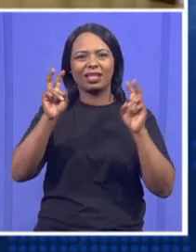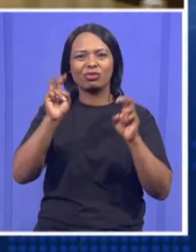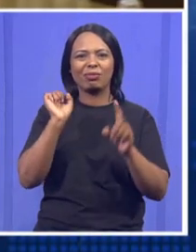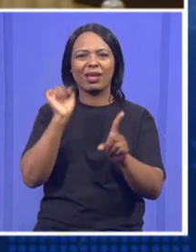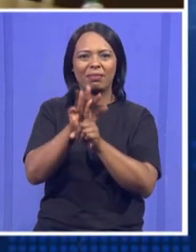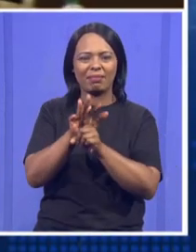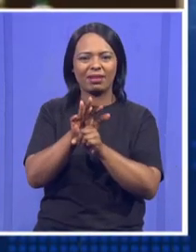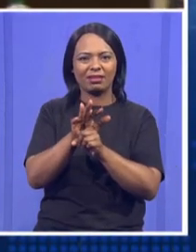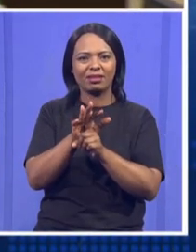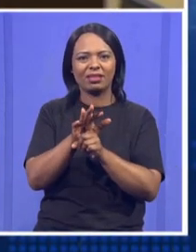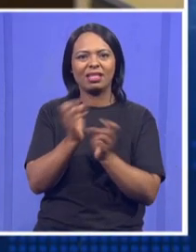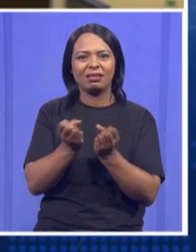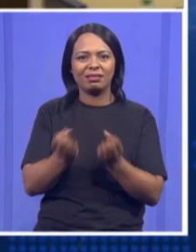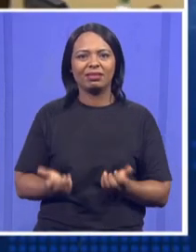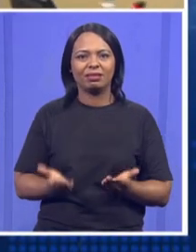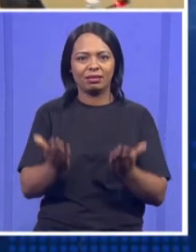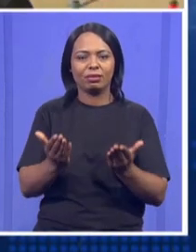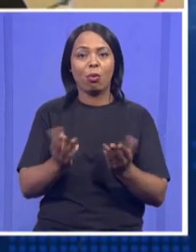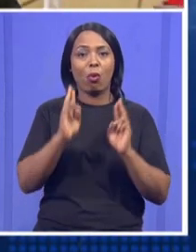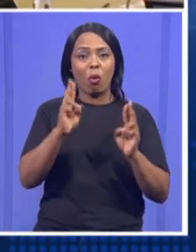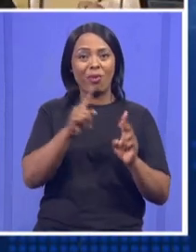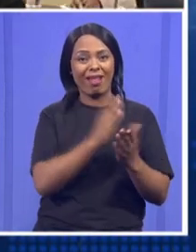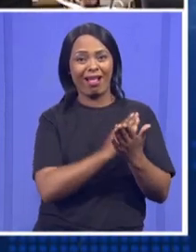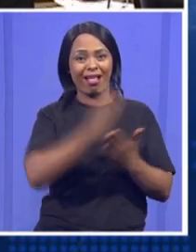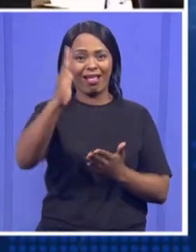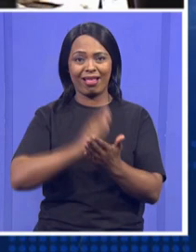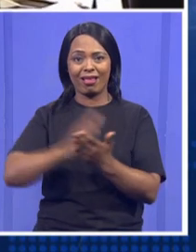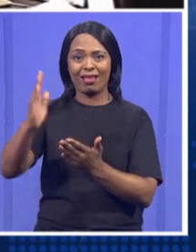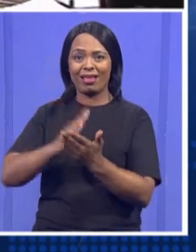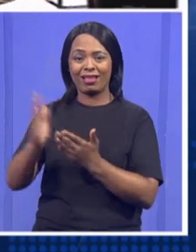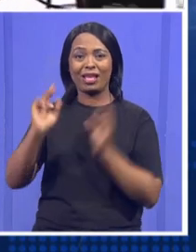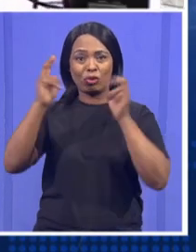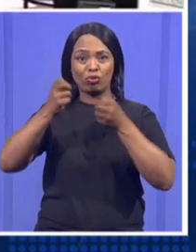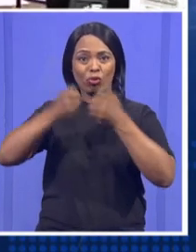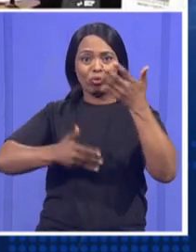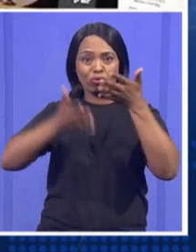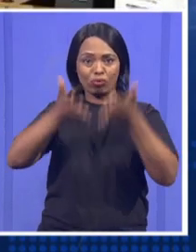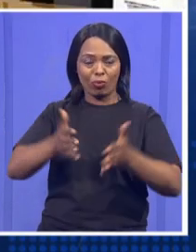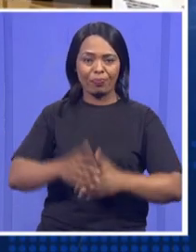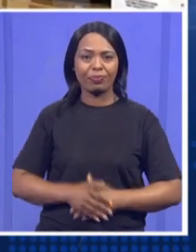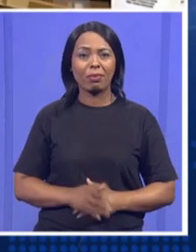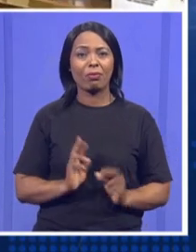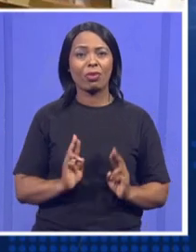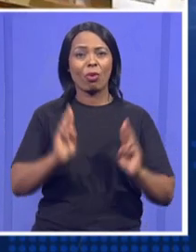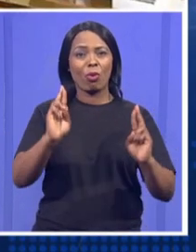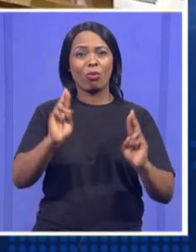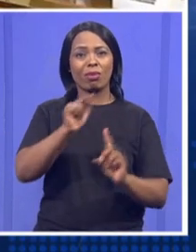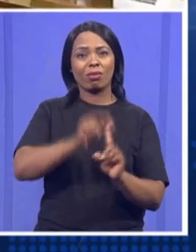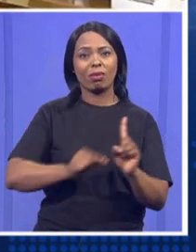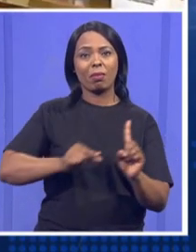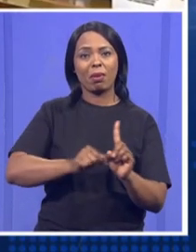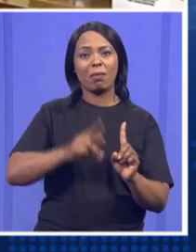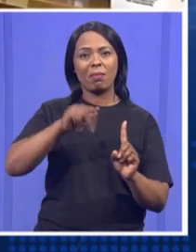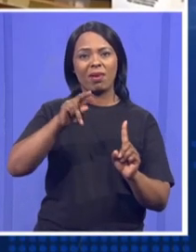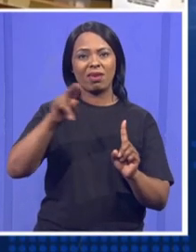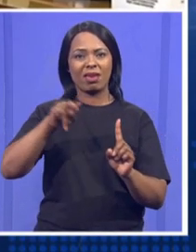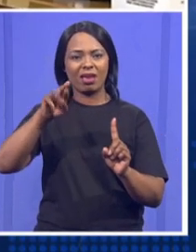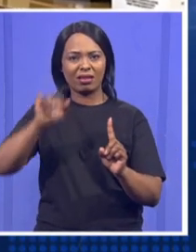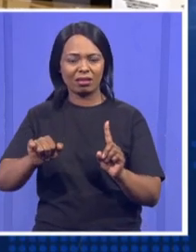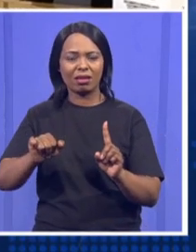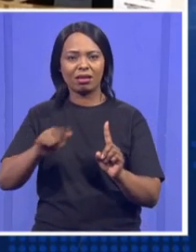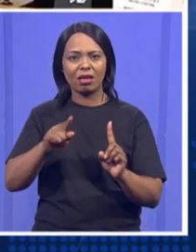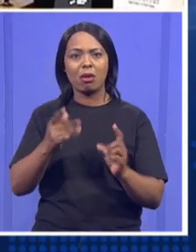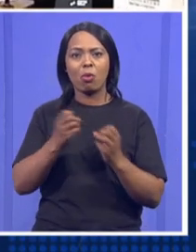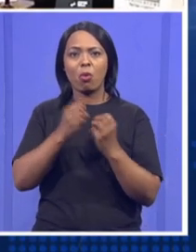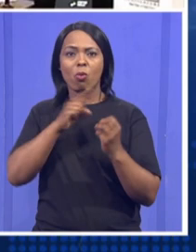the question of service delivery. So I think most of us, we hope that Panyaza, particularly with his stance in the society, because